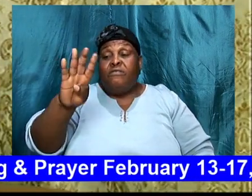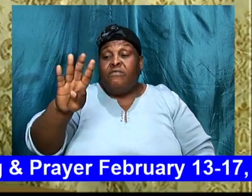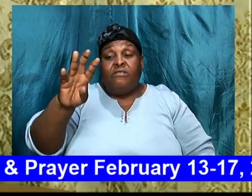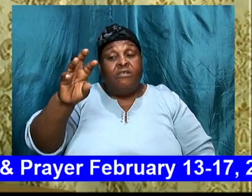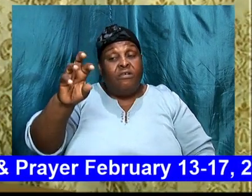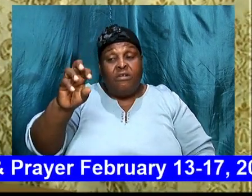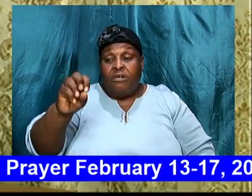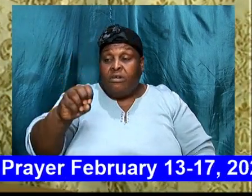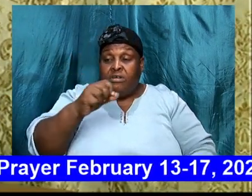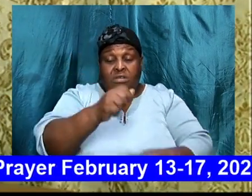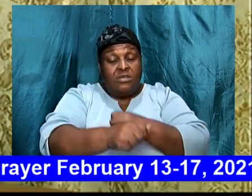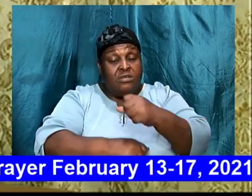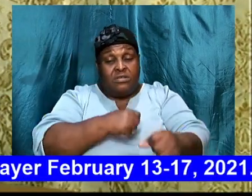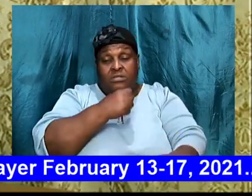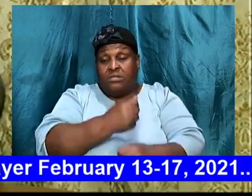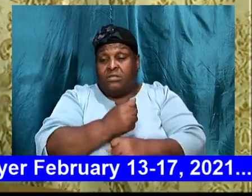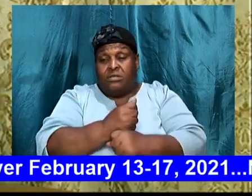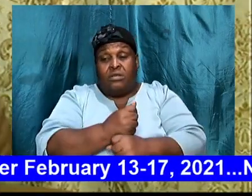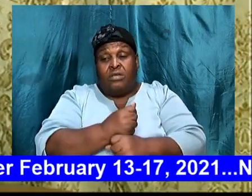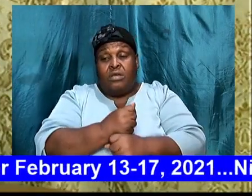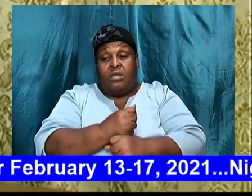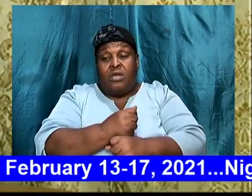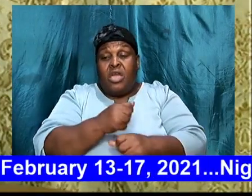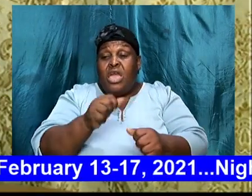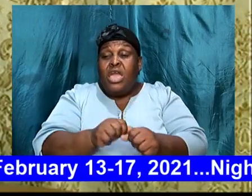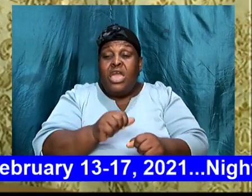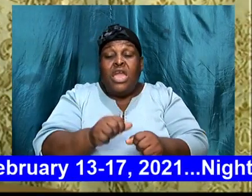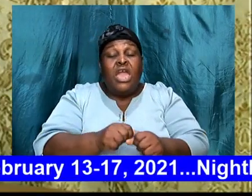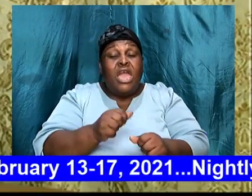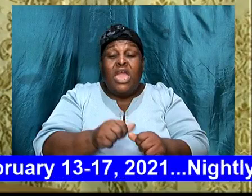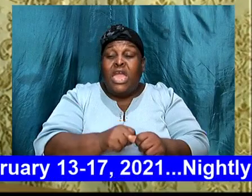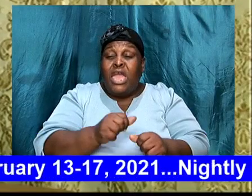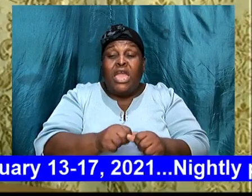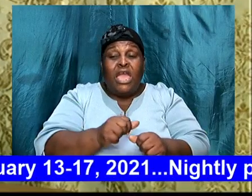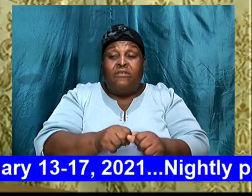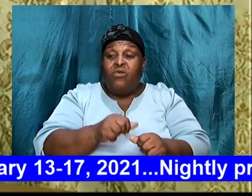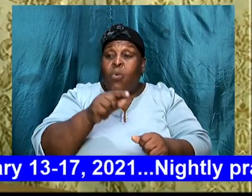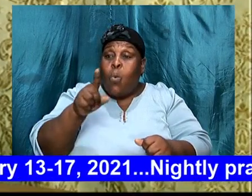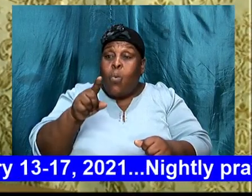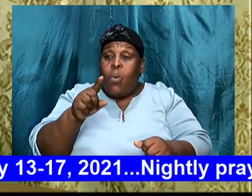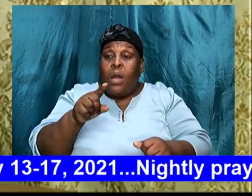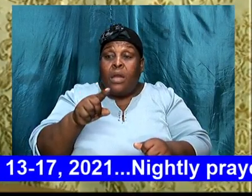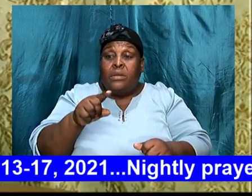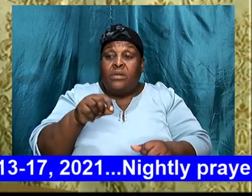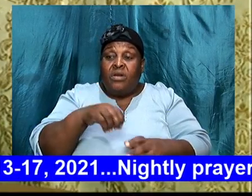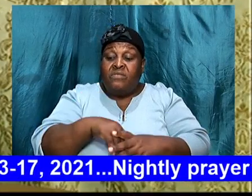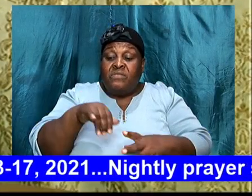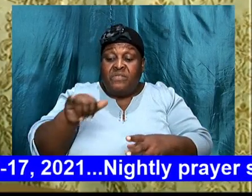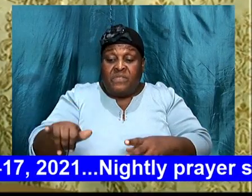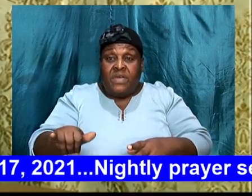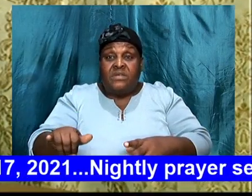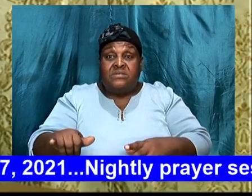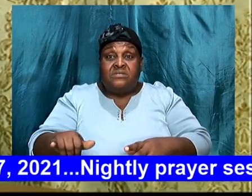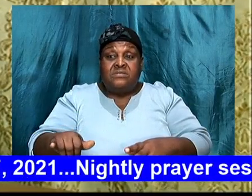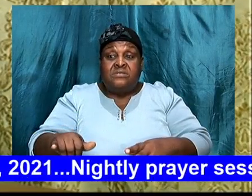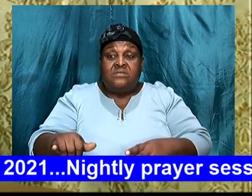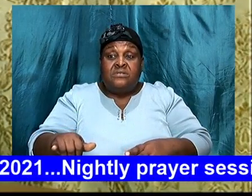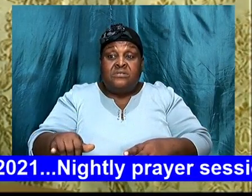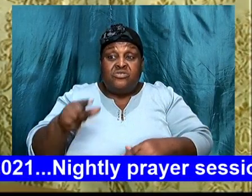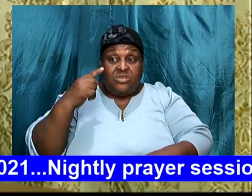of that generation, died, in the wilderness, talking about, repercussion,